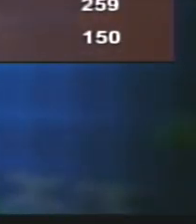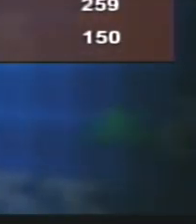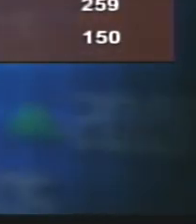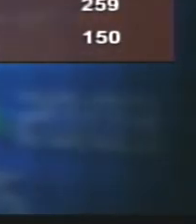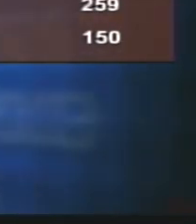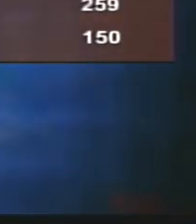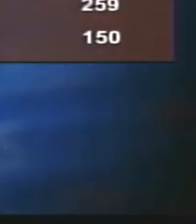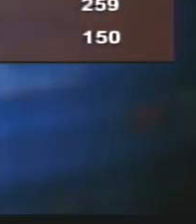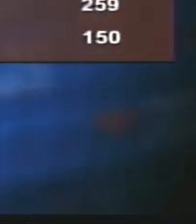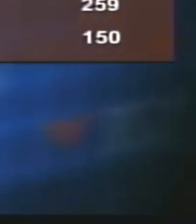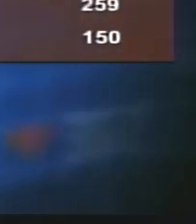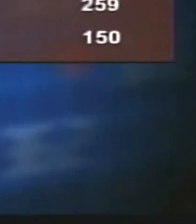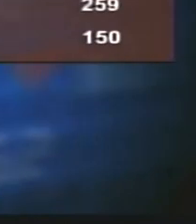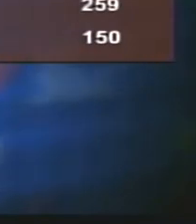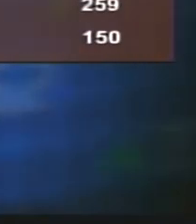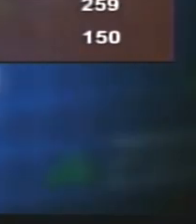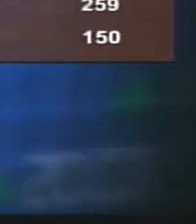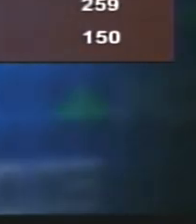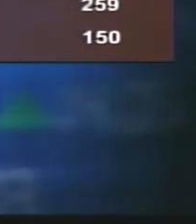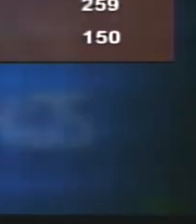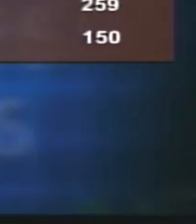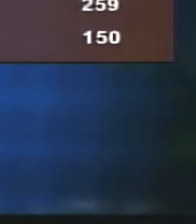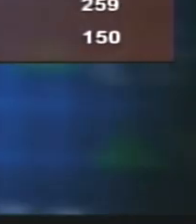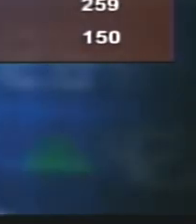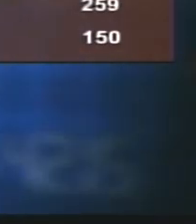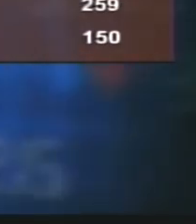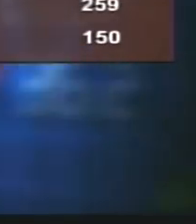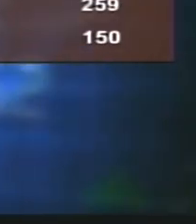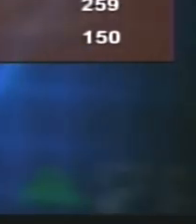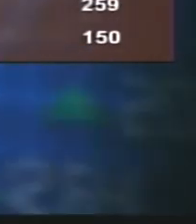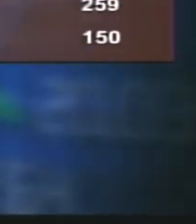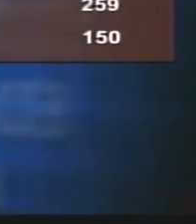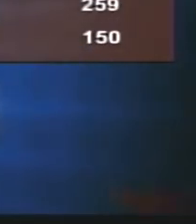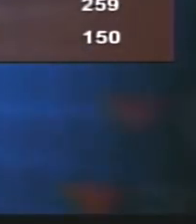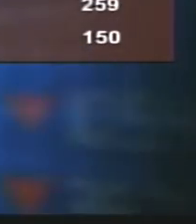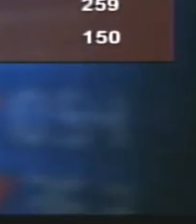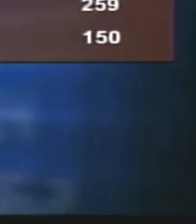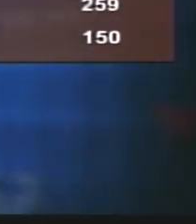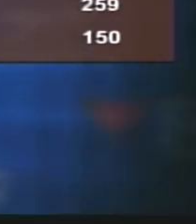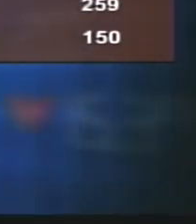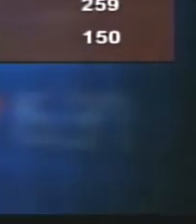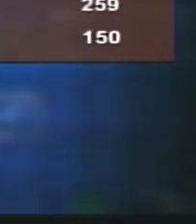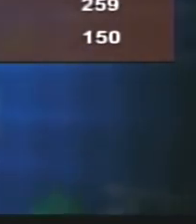each, followed by Garden Enterprises Limited and Sajikar Financial Corporation Limited.